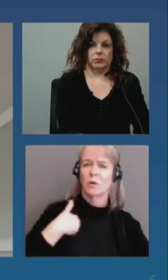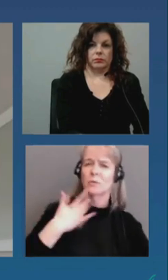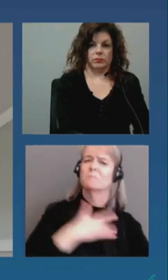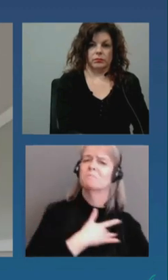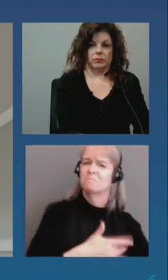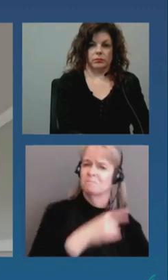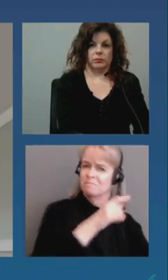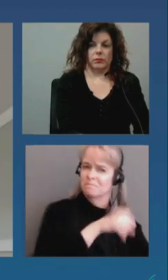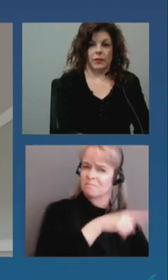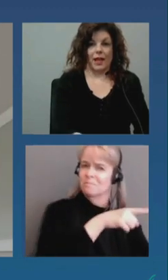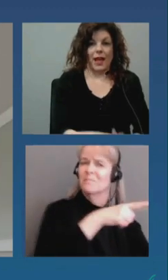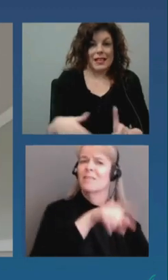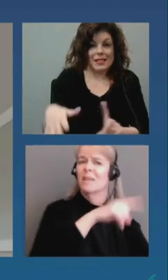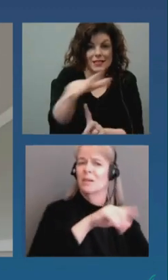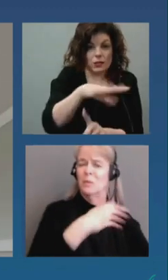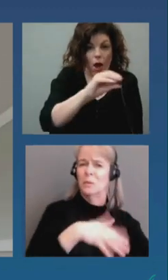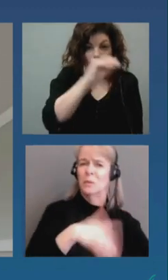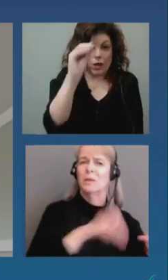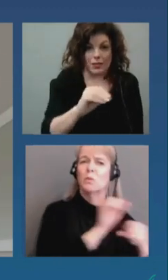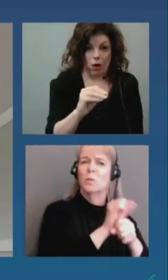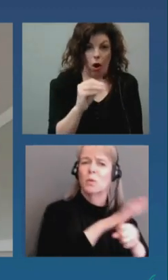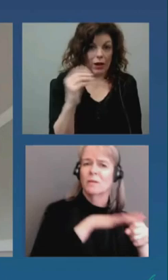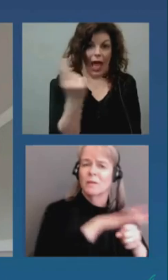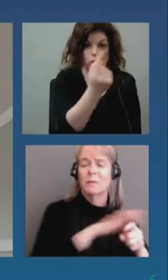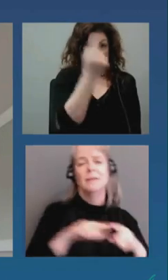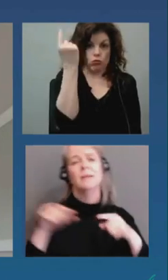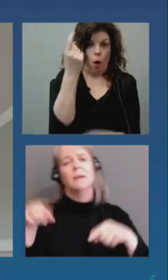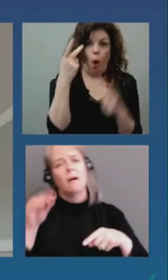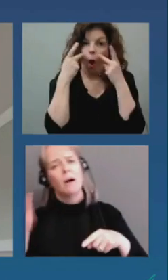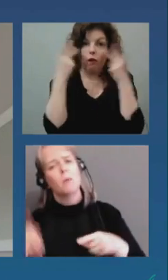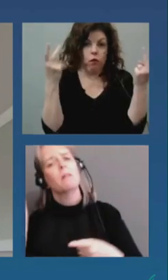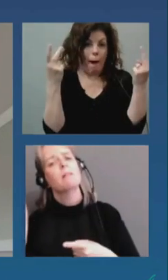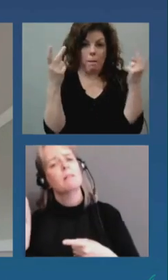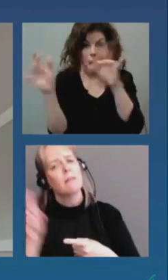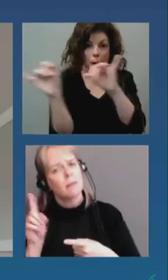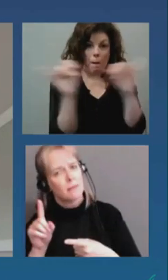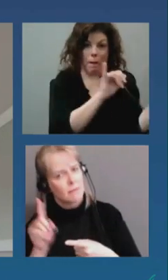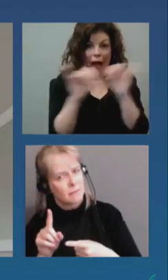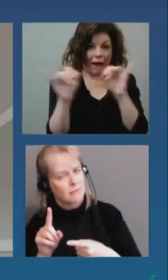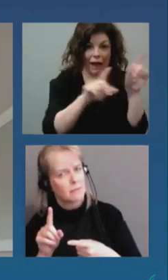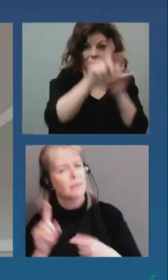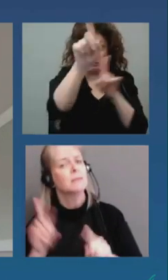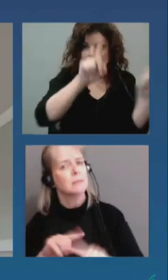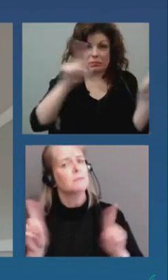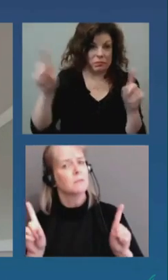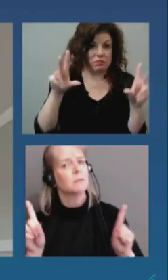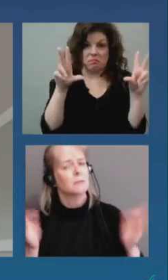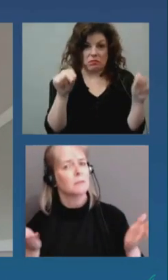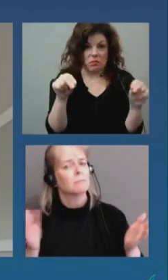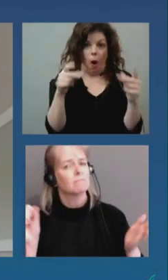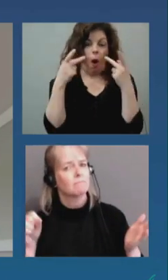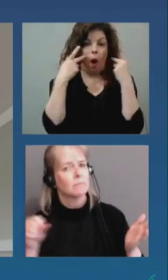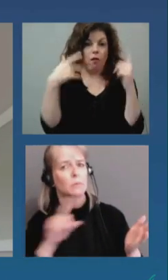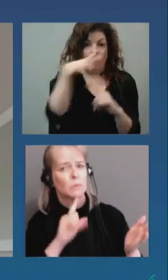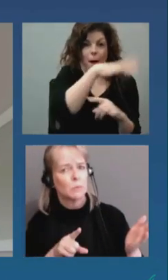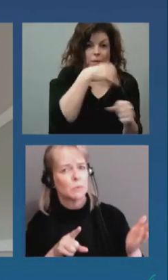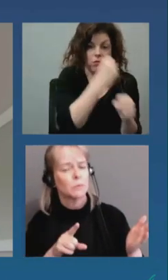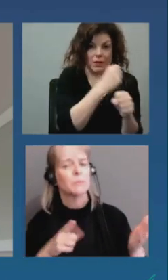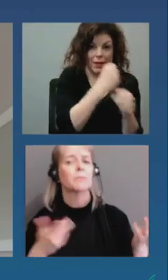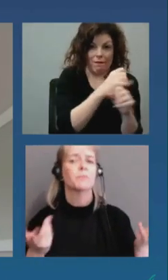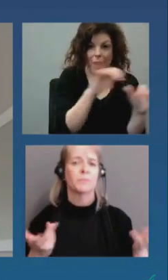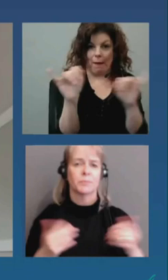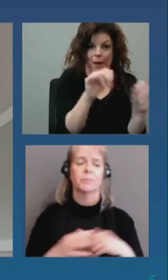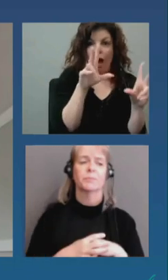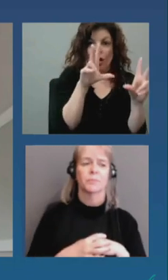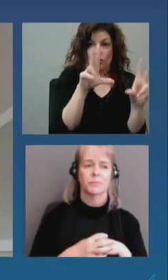situation in Ottawa is unique. We're not seeing the same trends of transmission in the workplace and